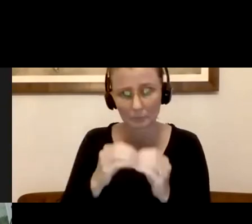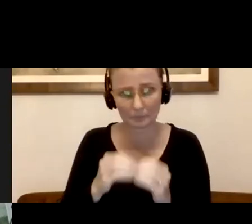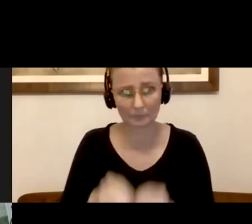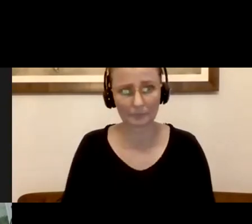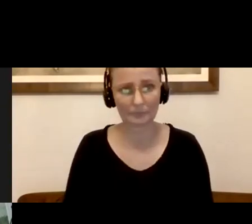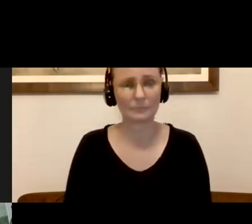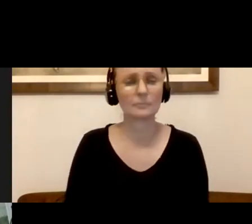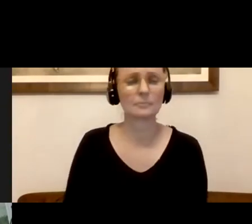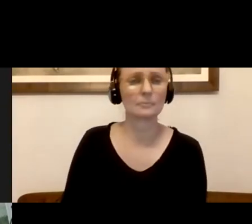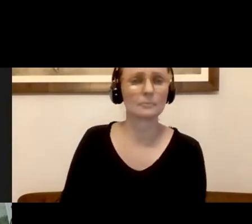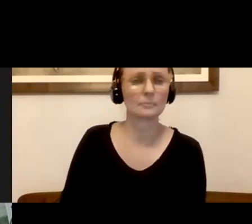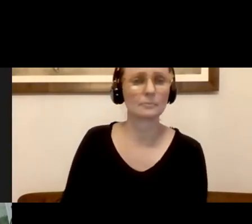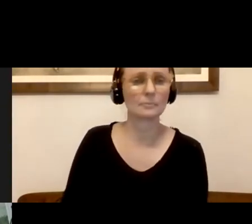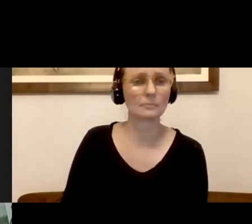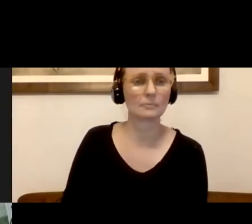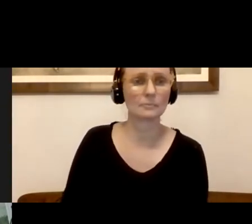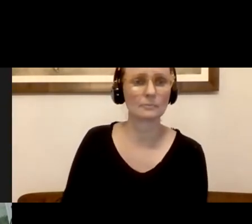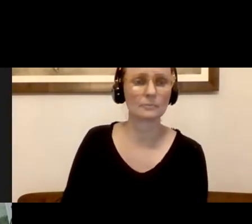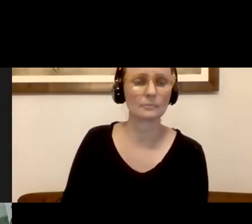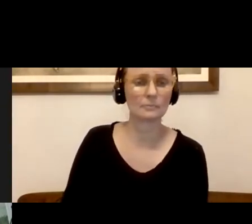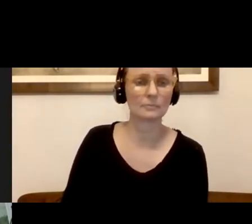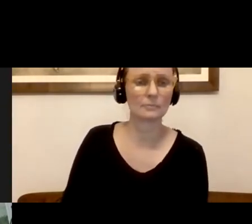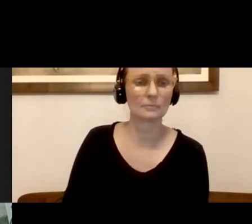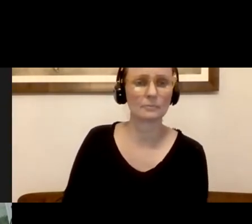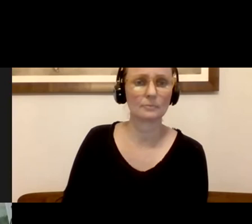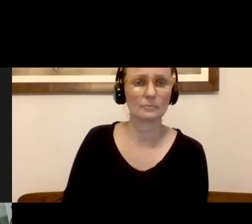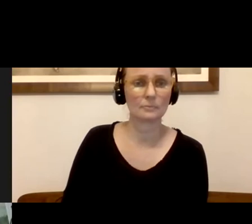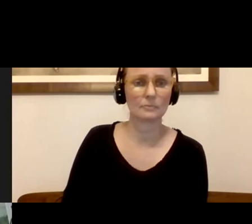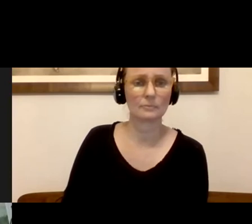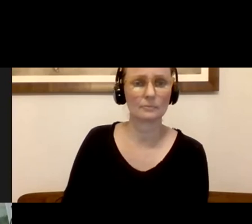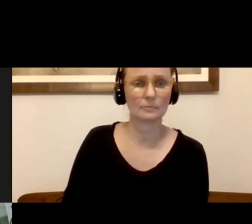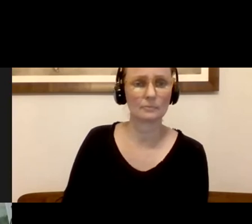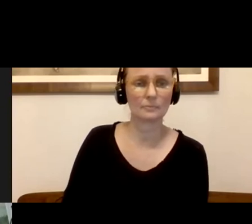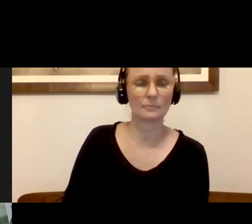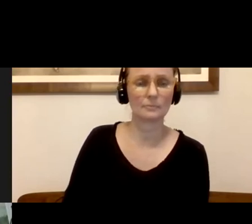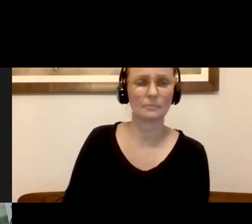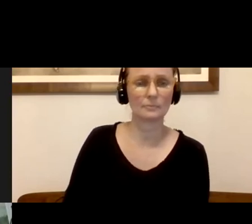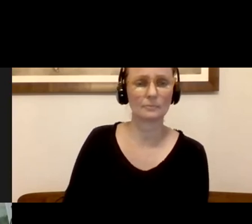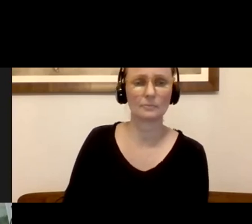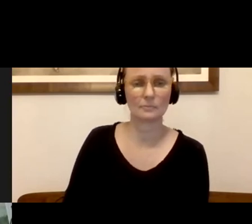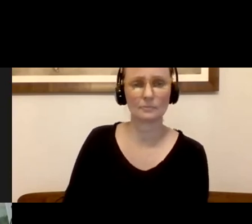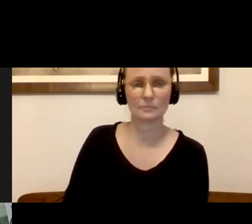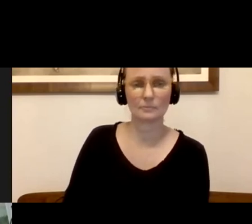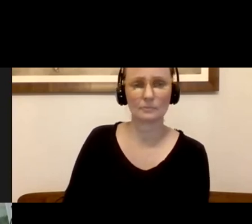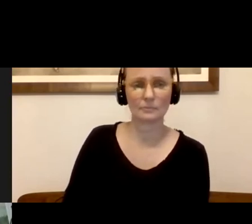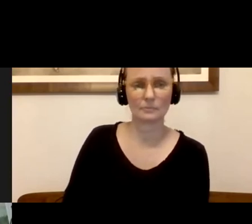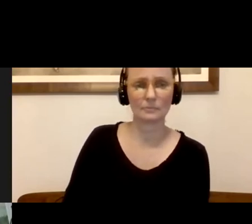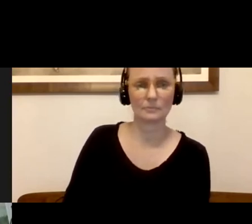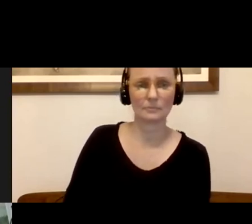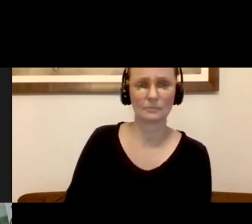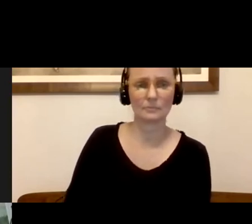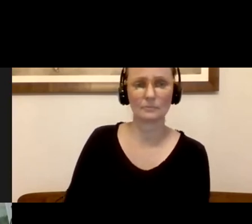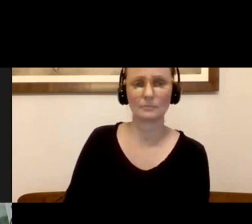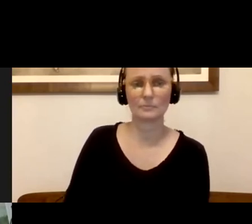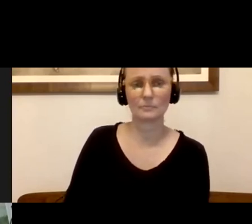a, um, another question that came in the Q and A chat. If I'm reading correctly, G small, and I'm sorry, if I'm not pronouncing it correctly, any talk about